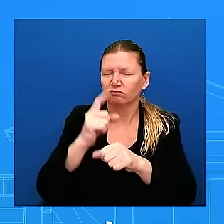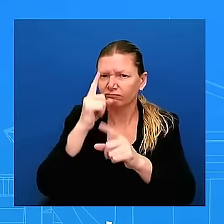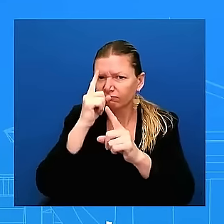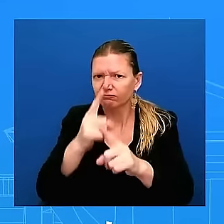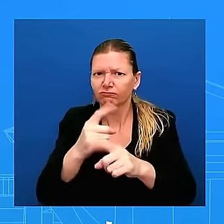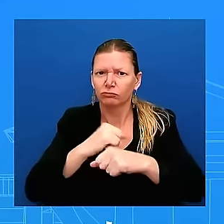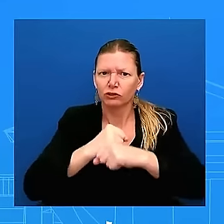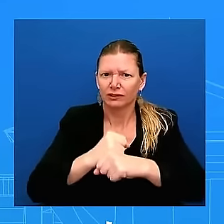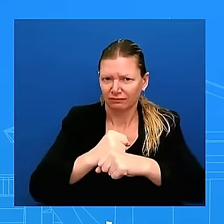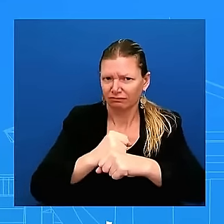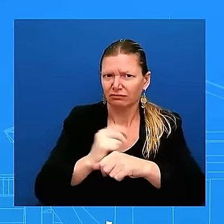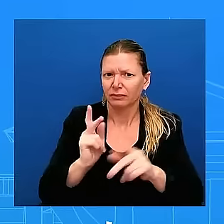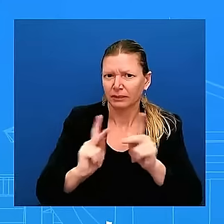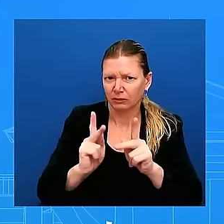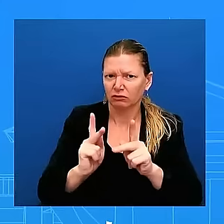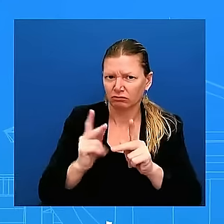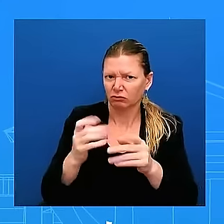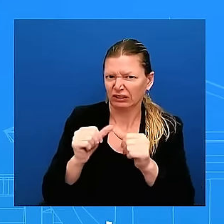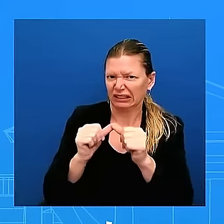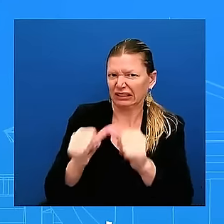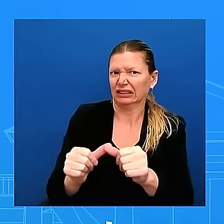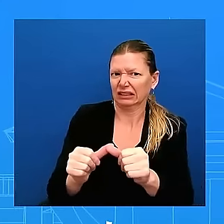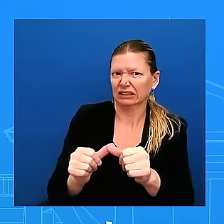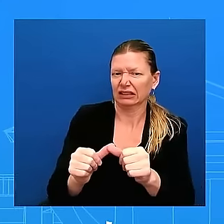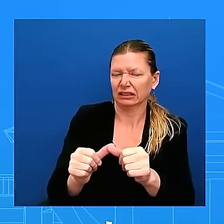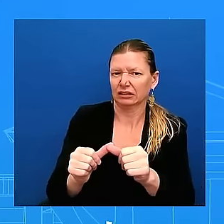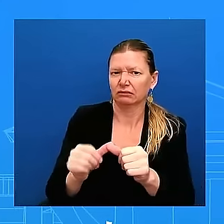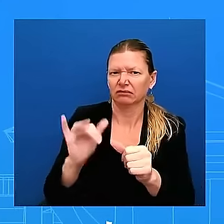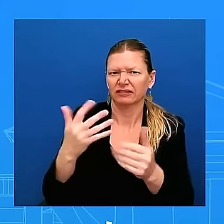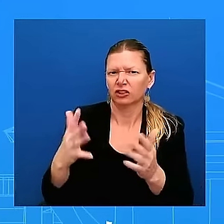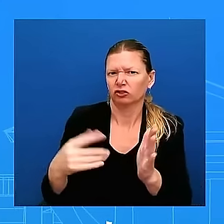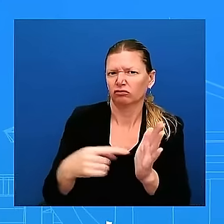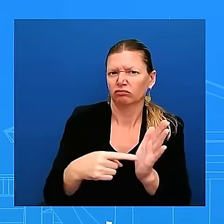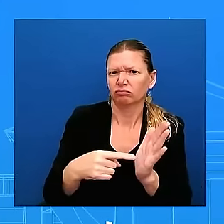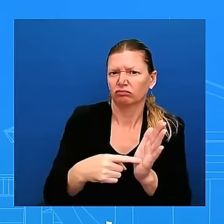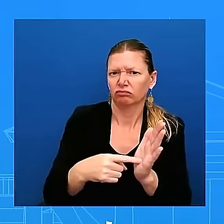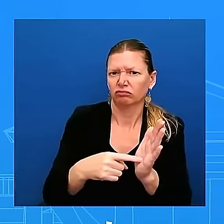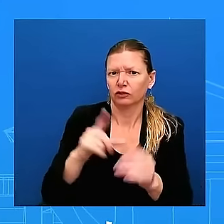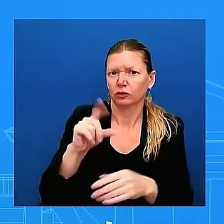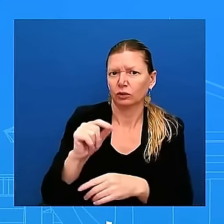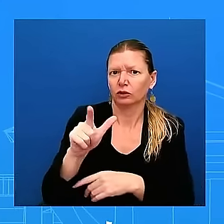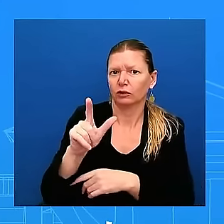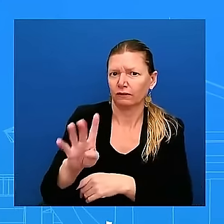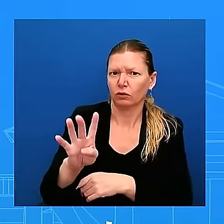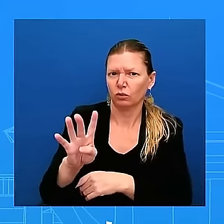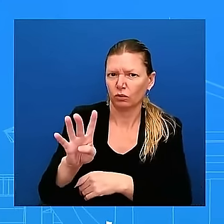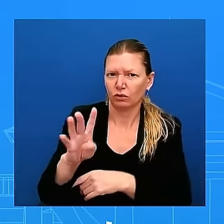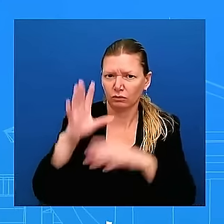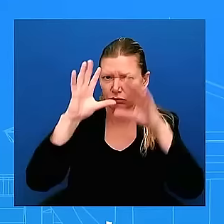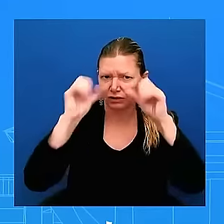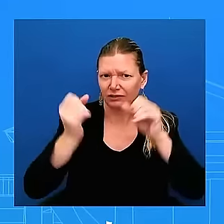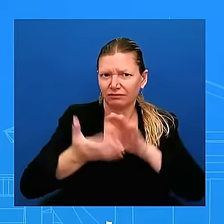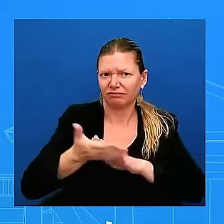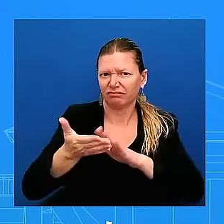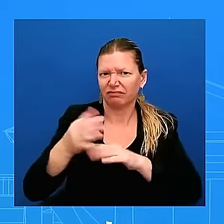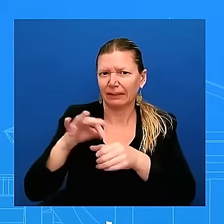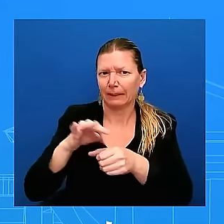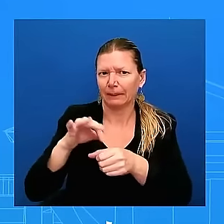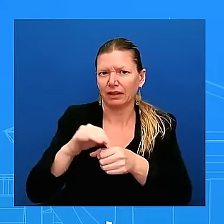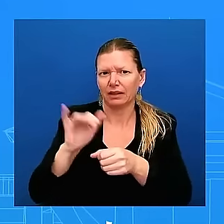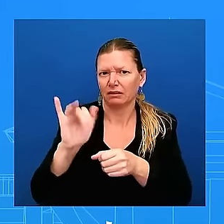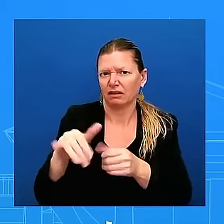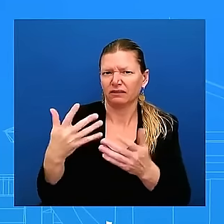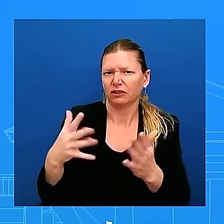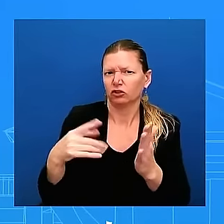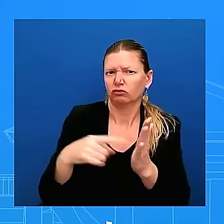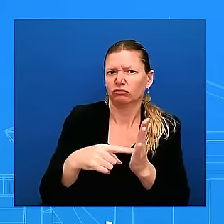responsibilities related to the 2024 presidential campaign without that particular request in August that anomaly